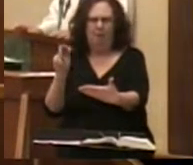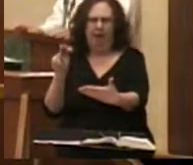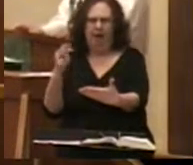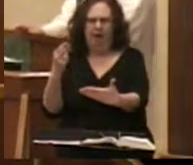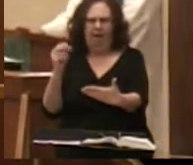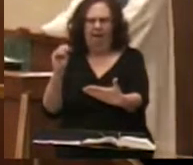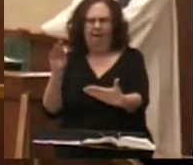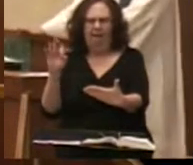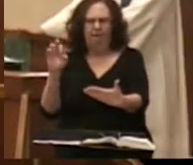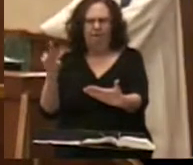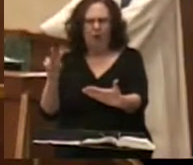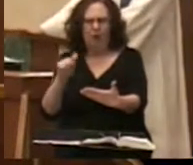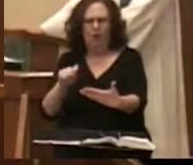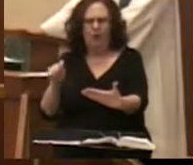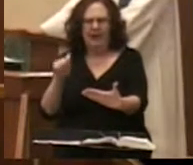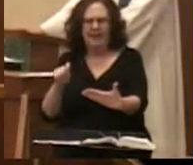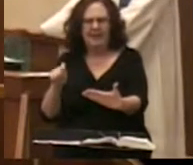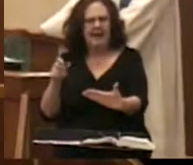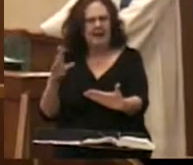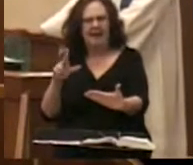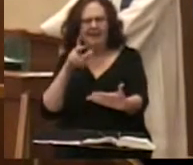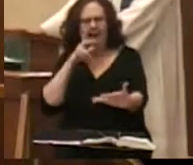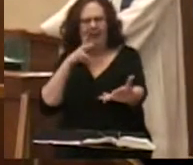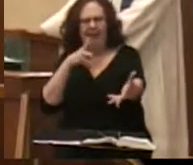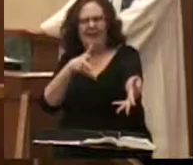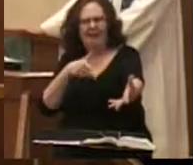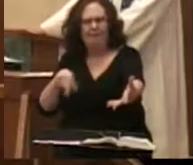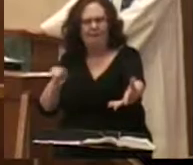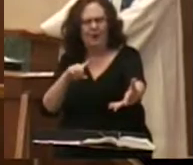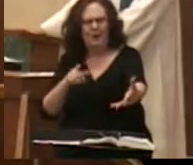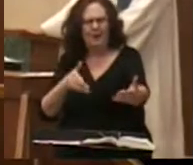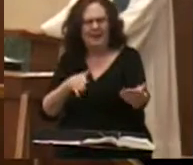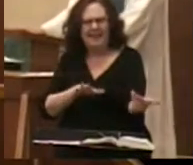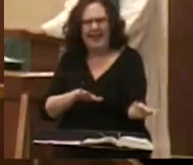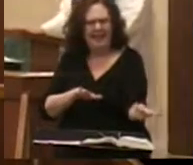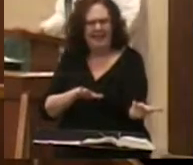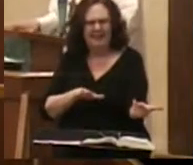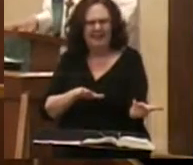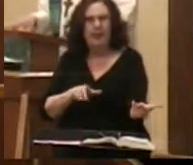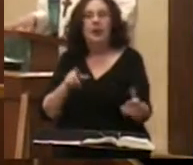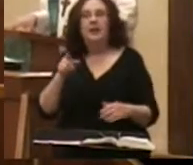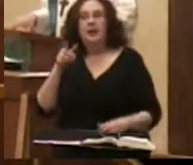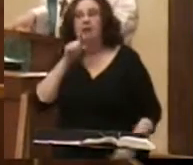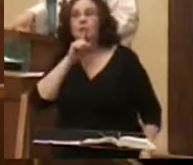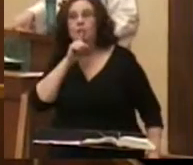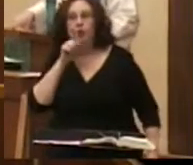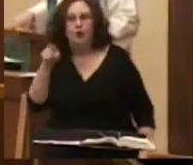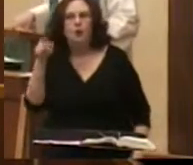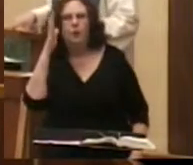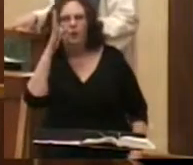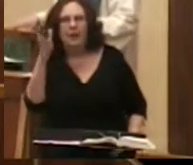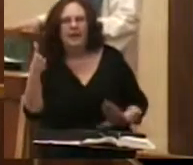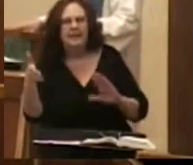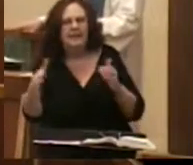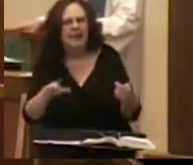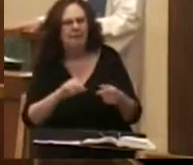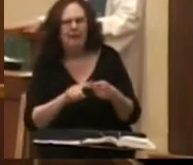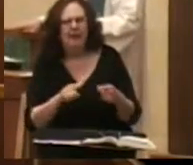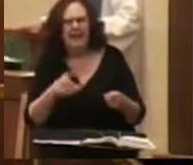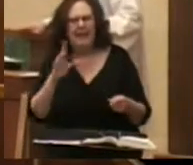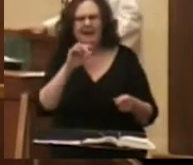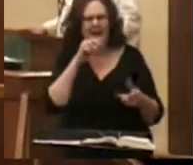It is that God does not leave you dead. It is true, you will die, but God does not leave you dead.